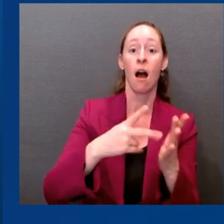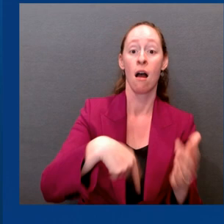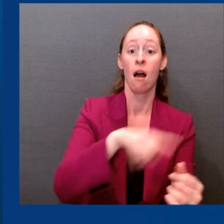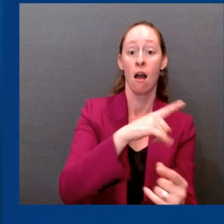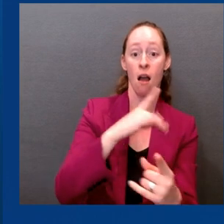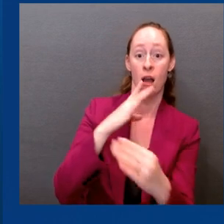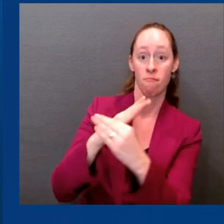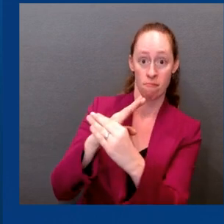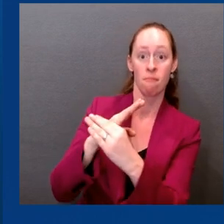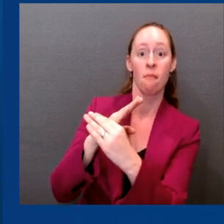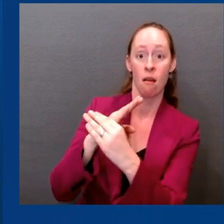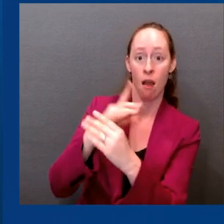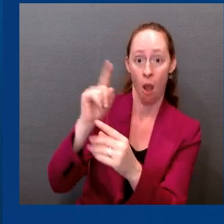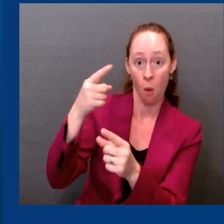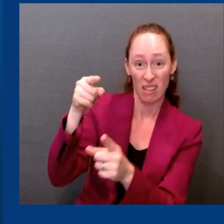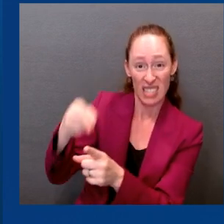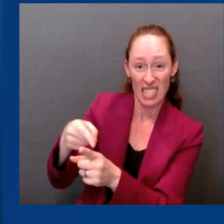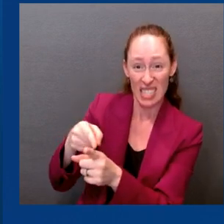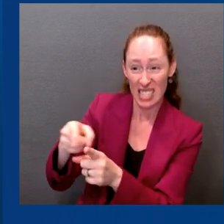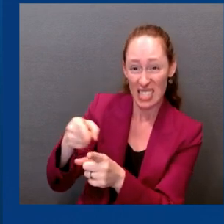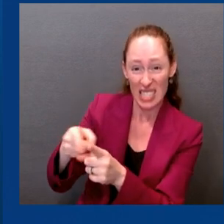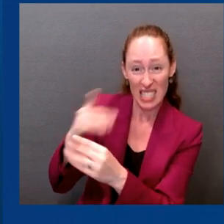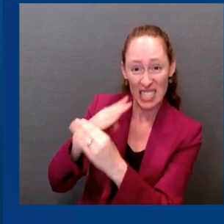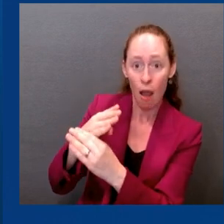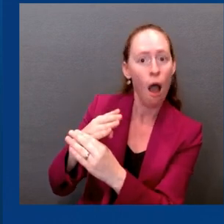should another variant come through.